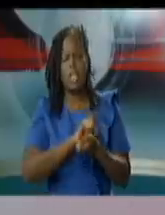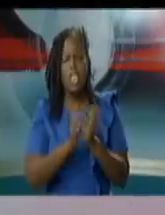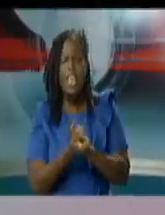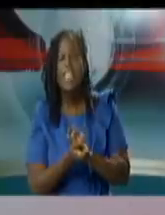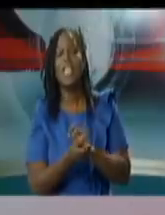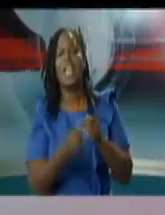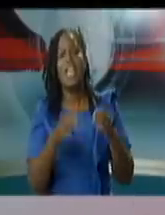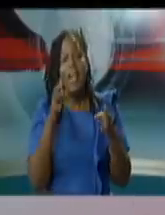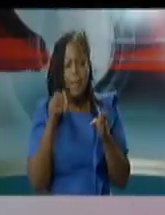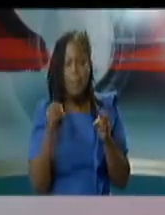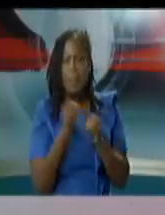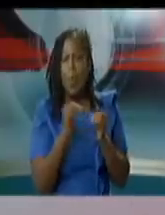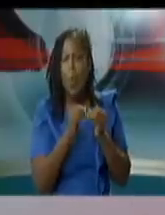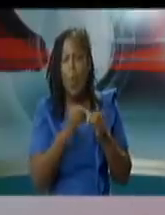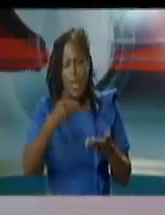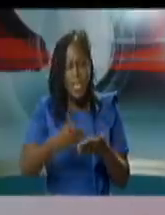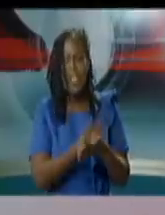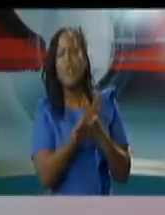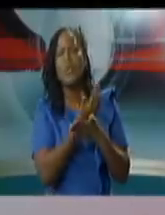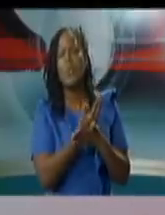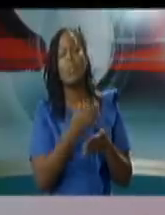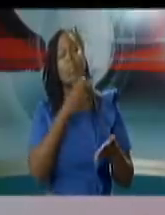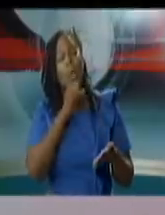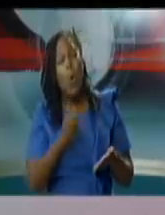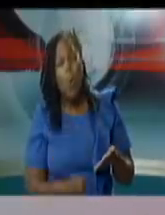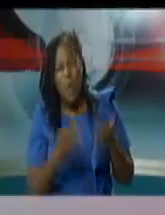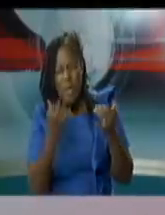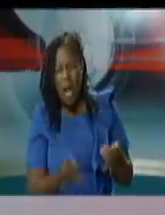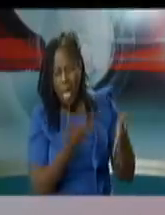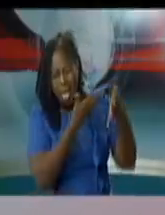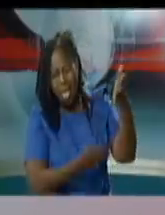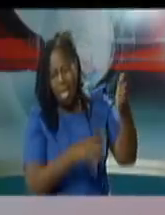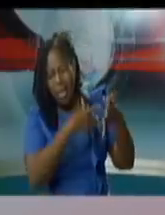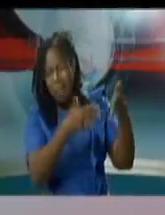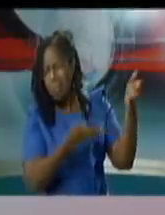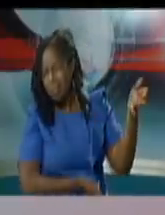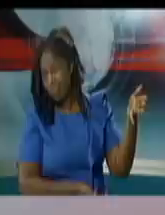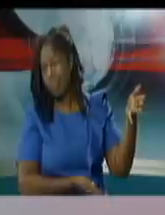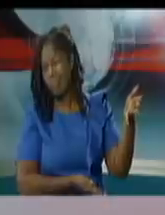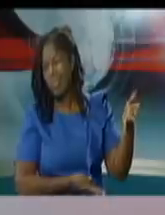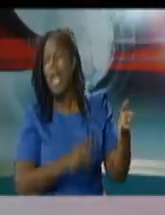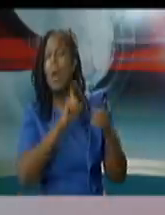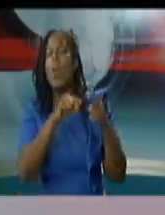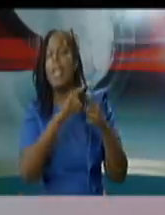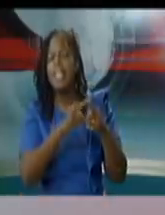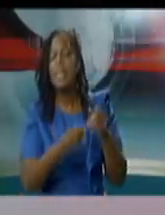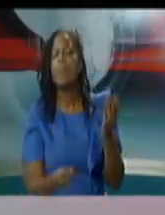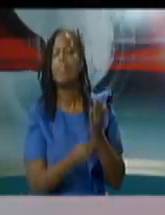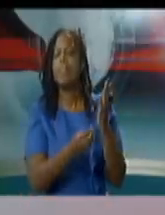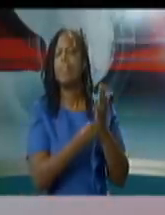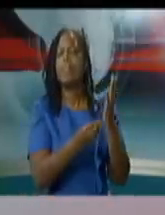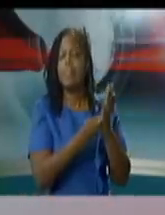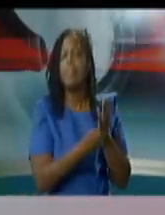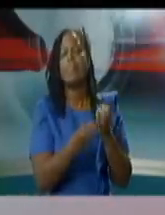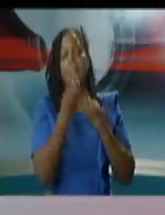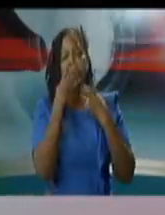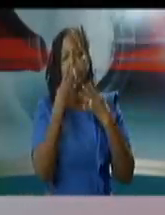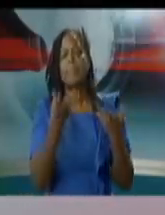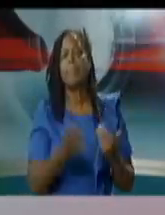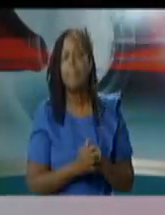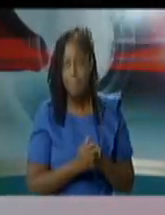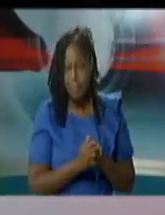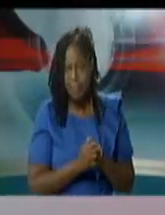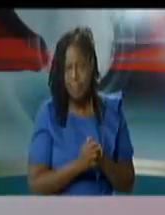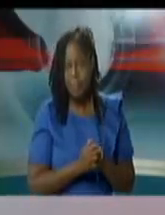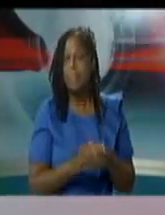the other would be for the the course of the virtual ports uh including the installation of the